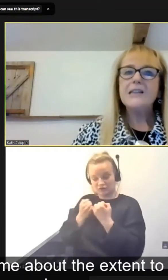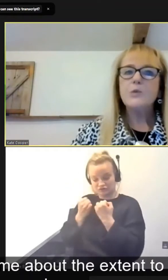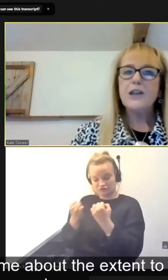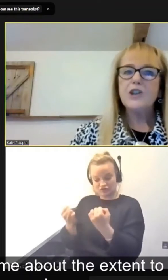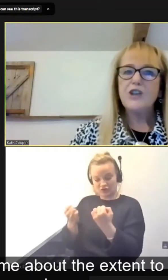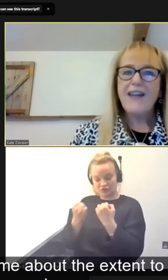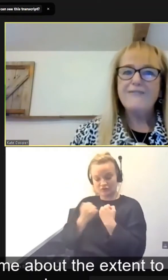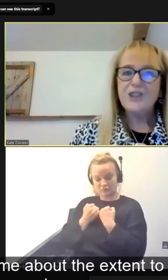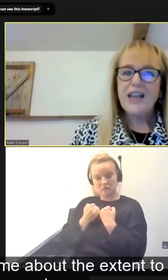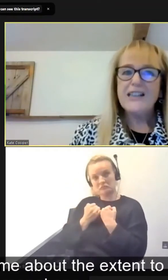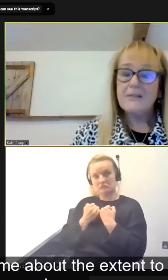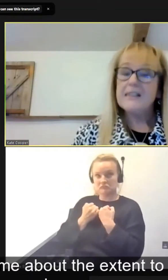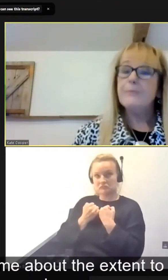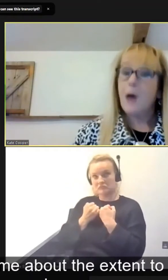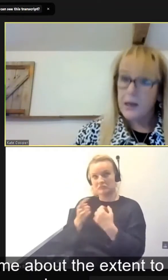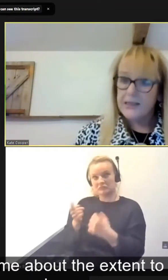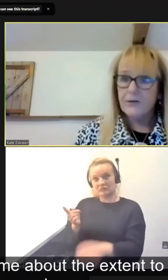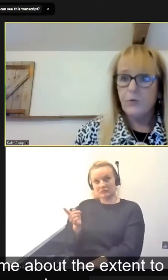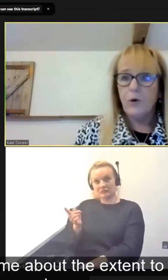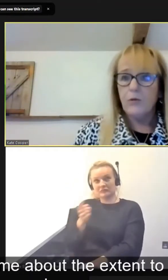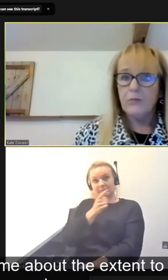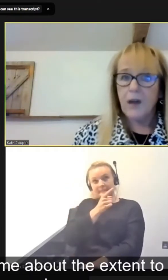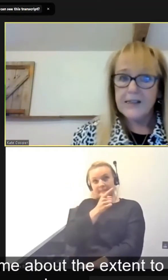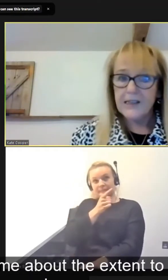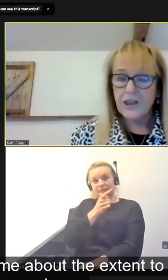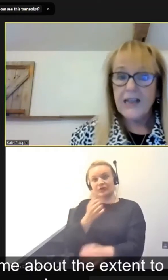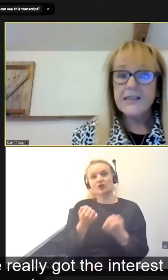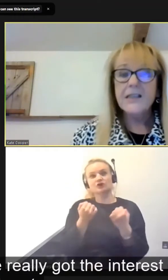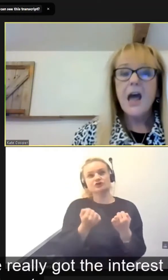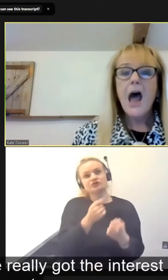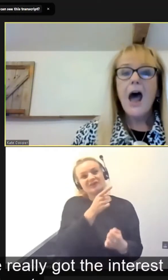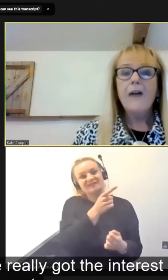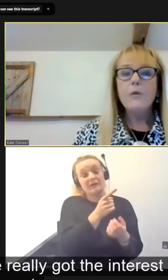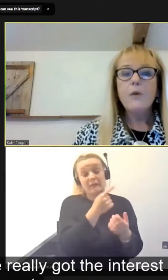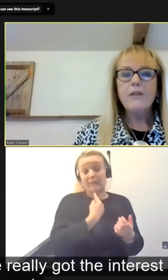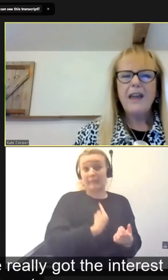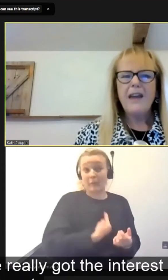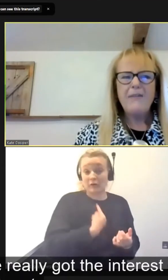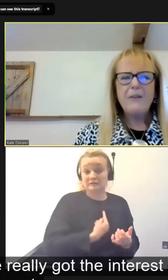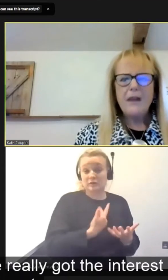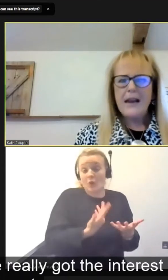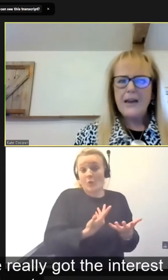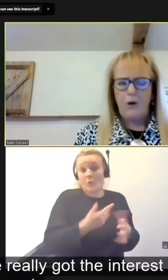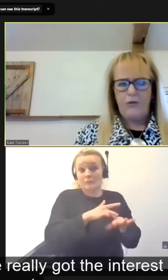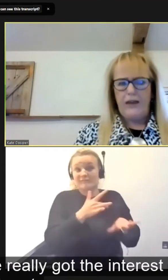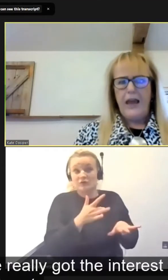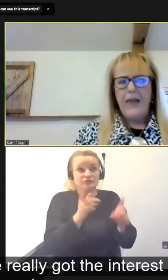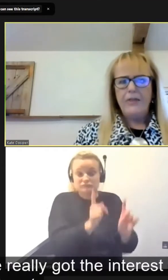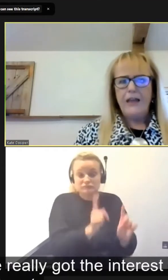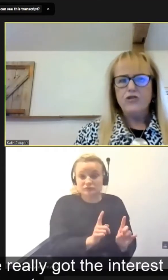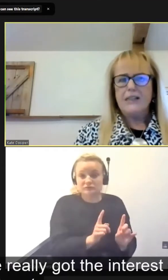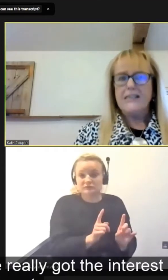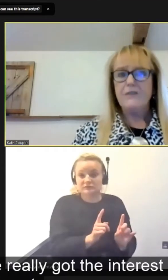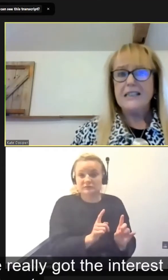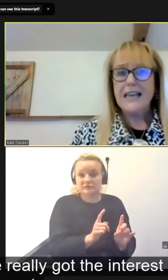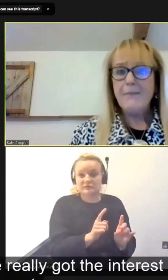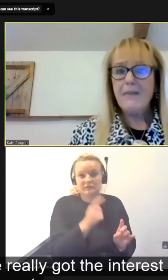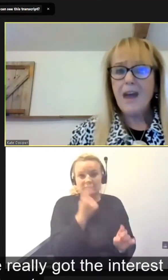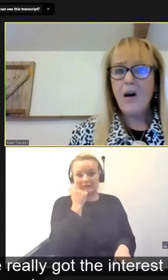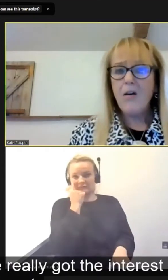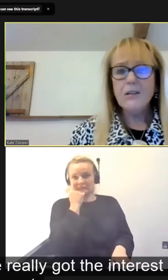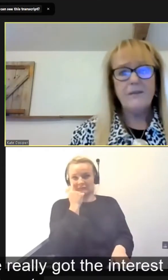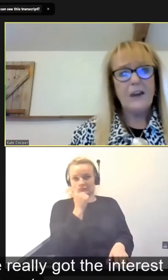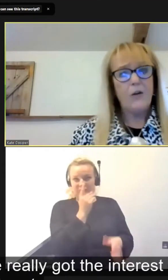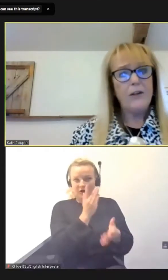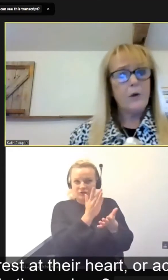extent to which their agenda is a personal one, I'd suggest. And that whether they have they really got the interests of the team